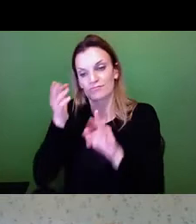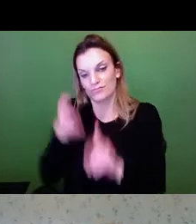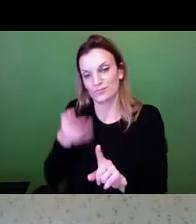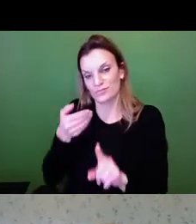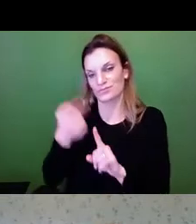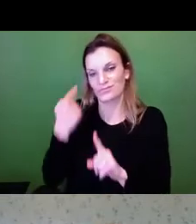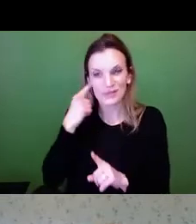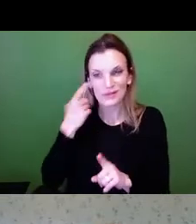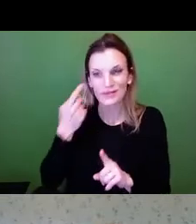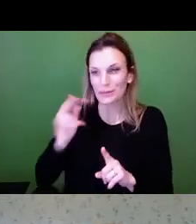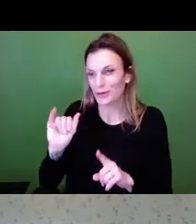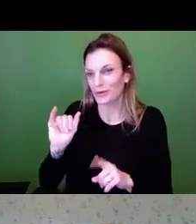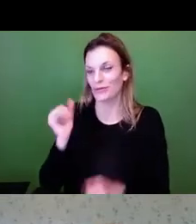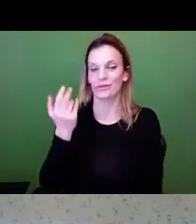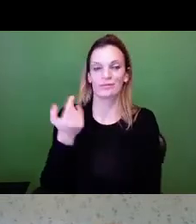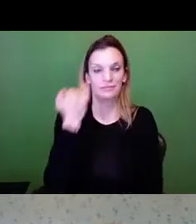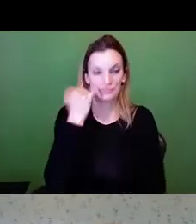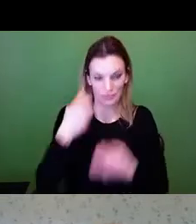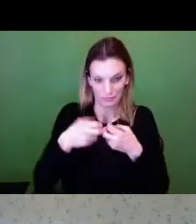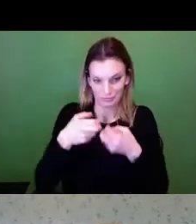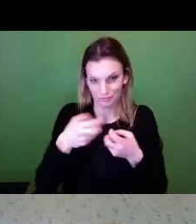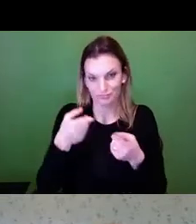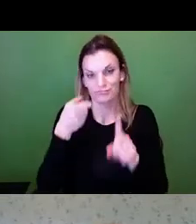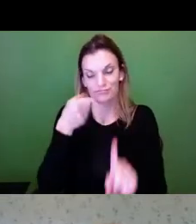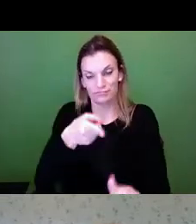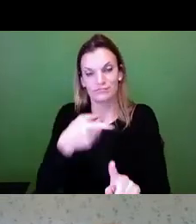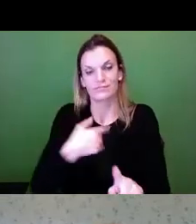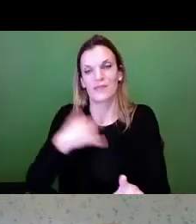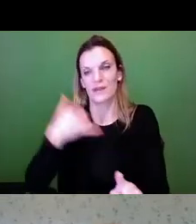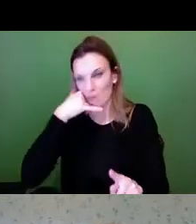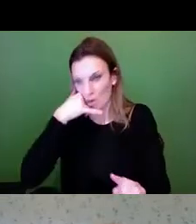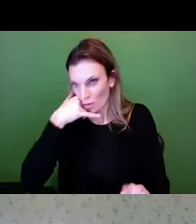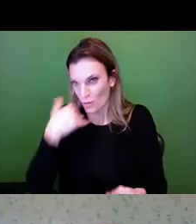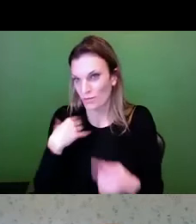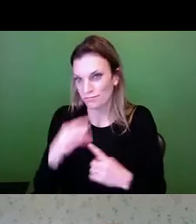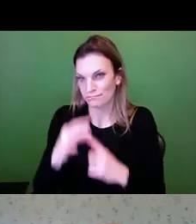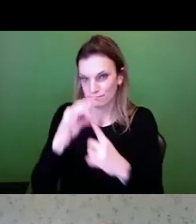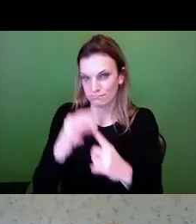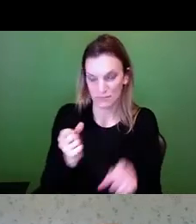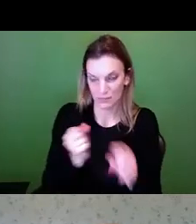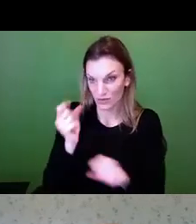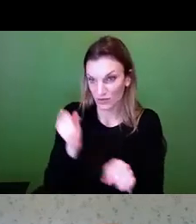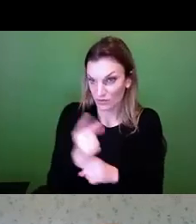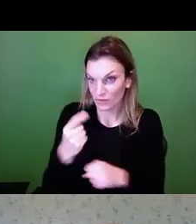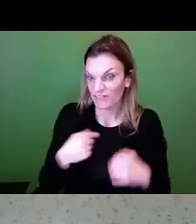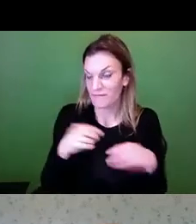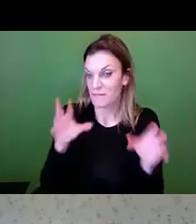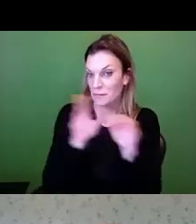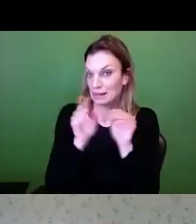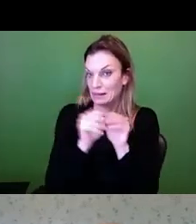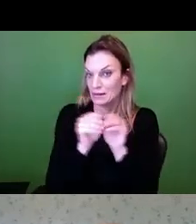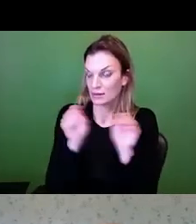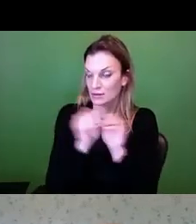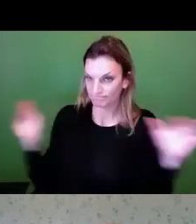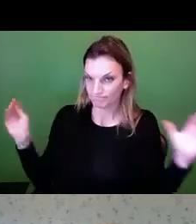whether it be phone systems. We have an agency meeting every year where we get all our employees together and